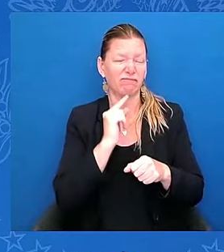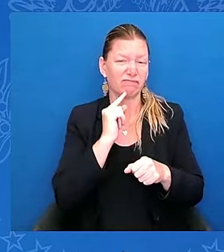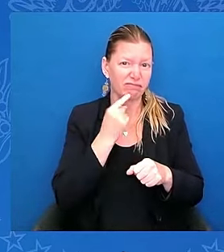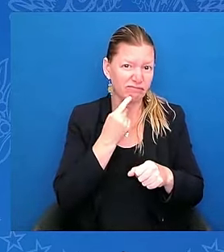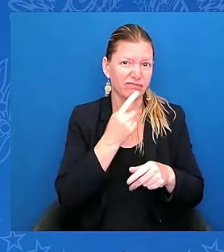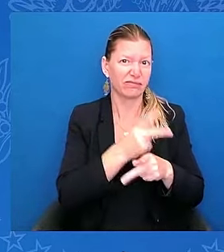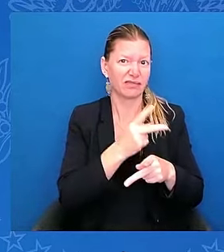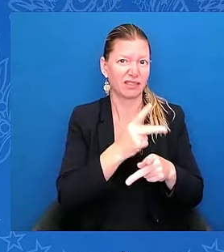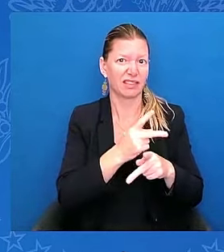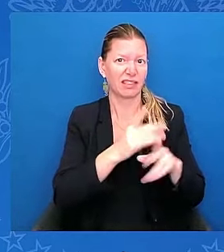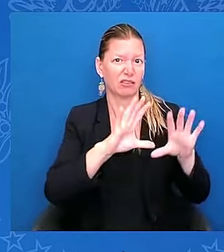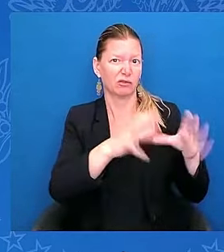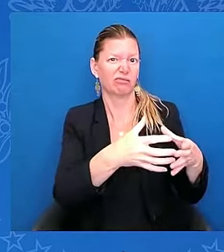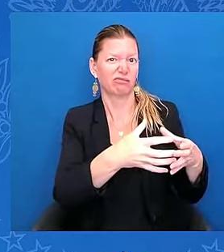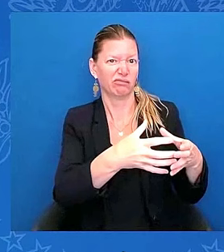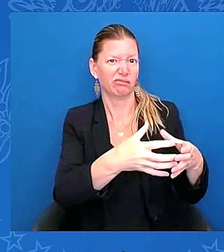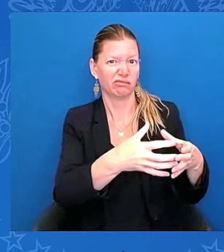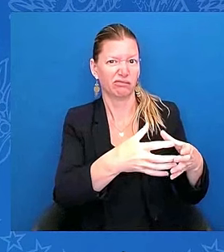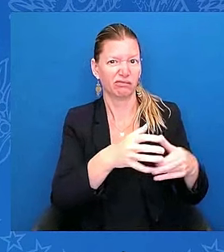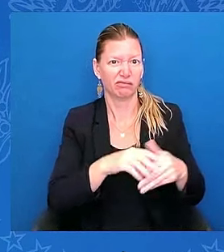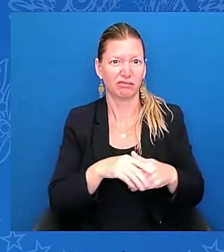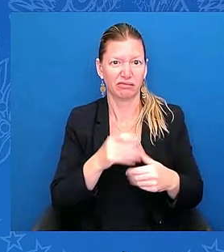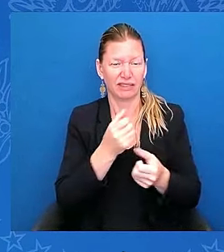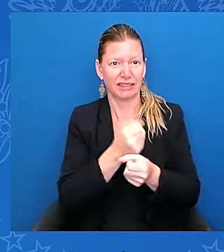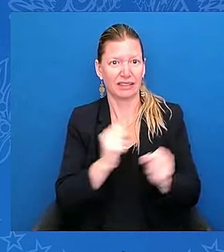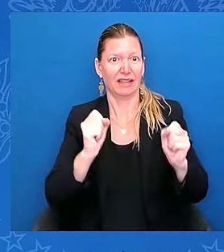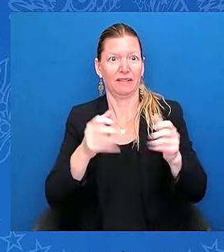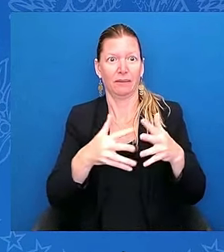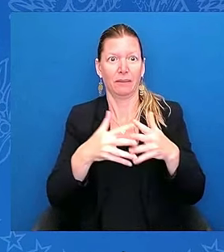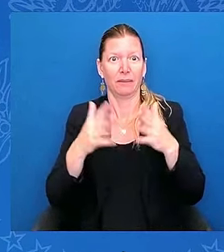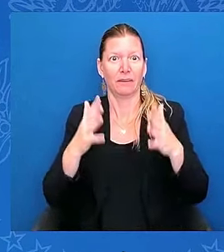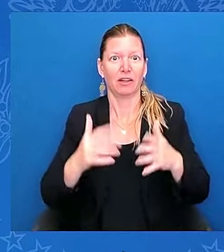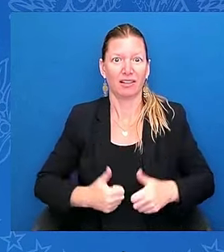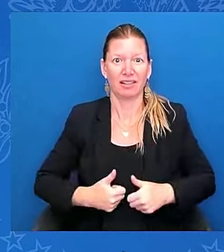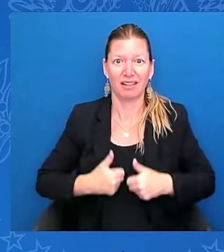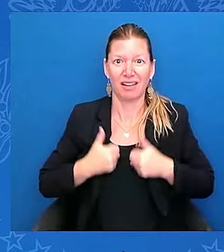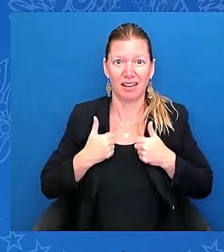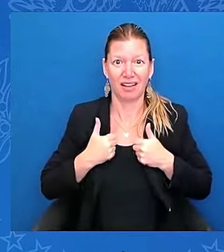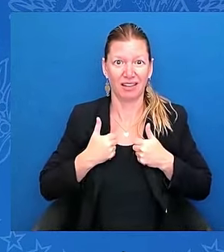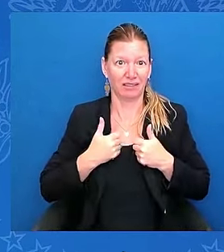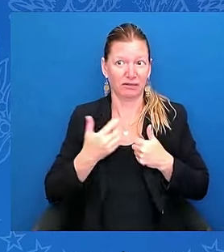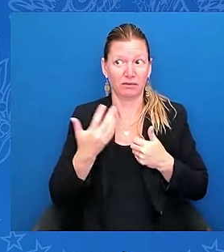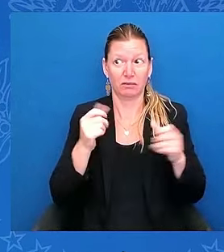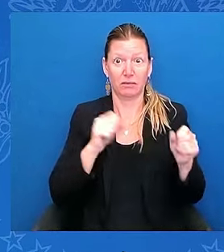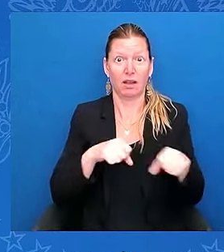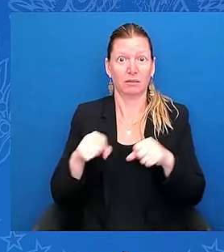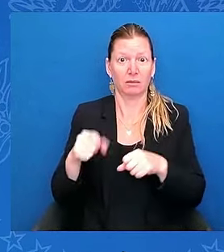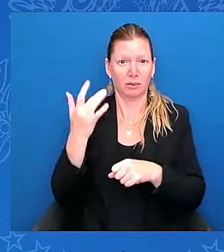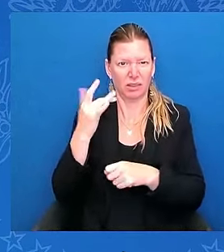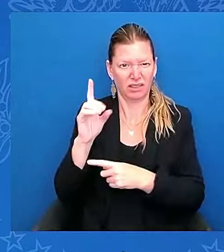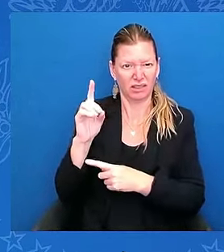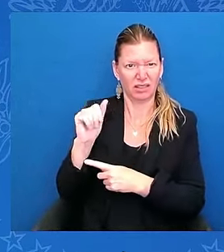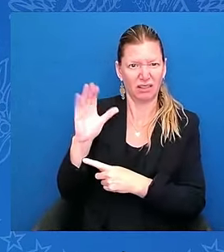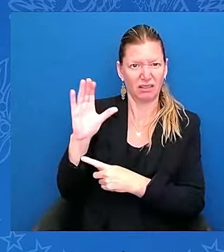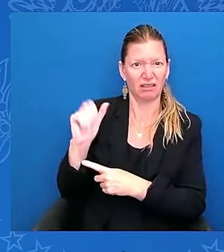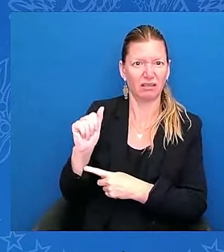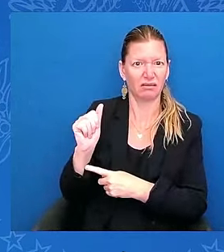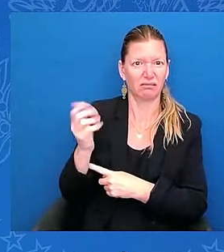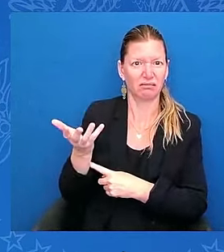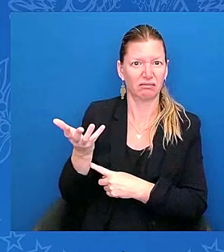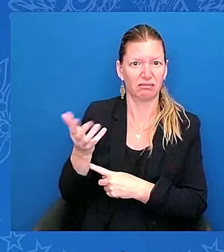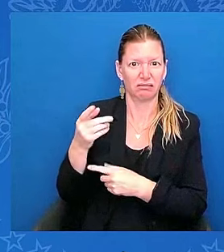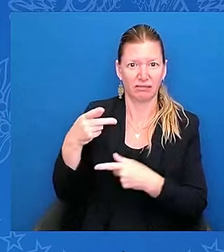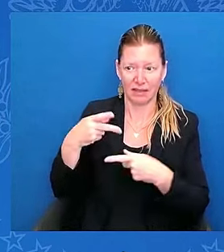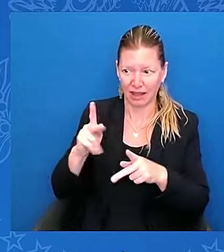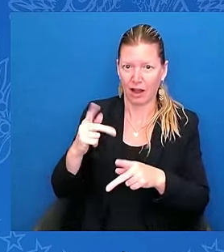Saving American lives was only possible because of DACA. It allowed me to live and work and build a family in